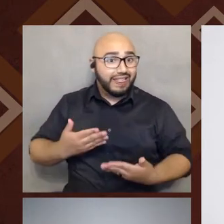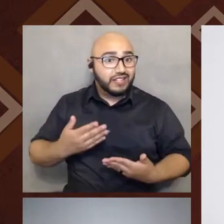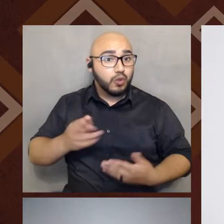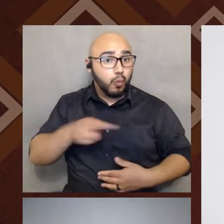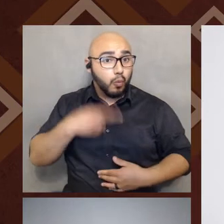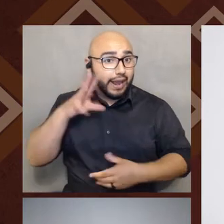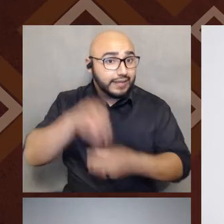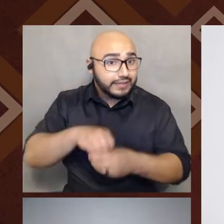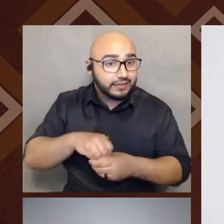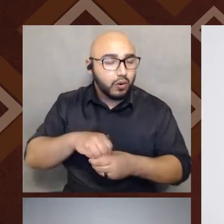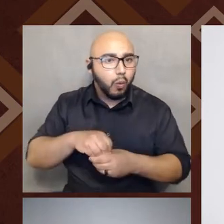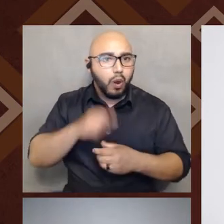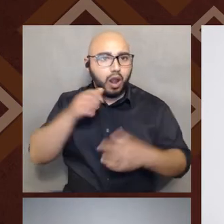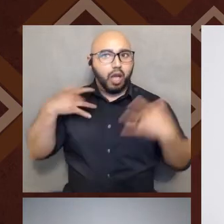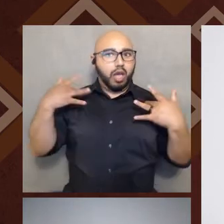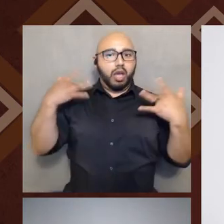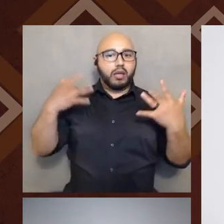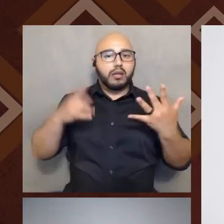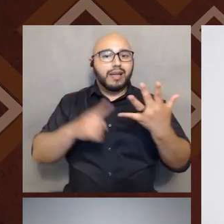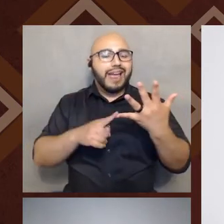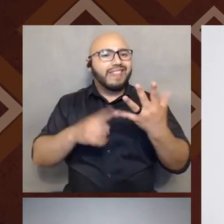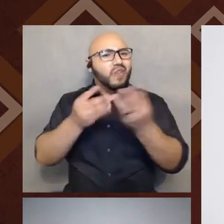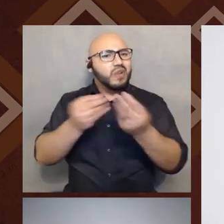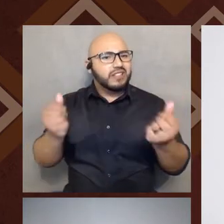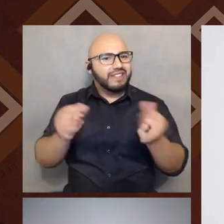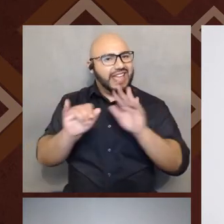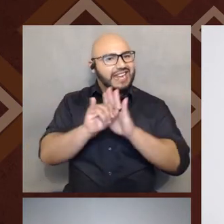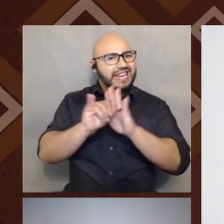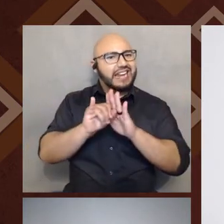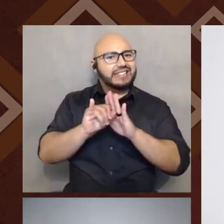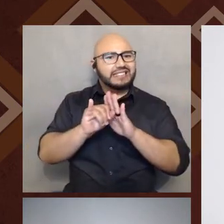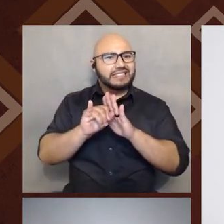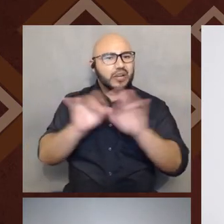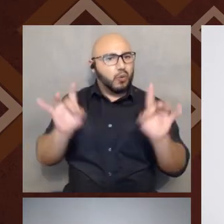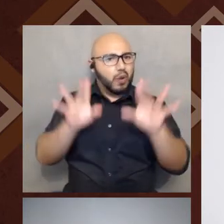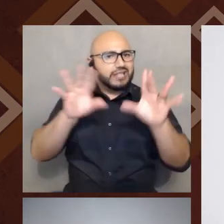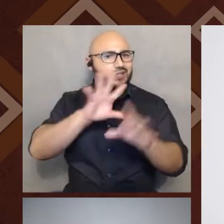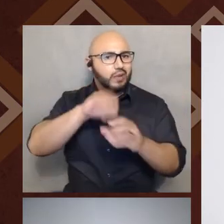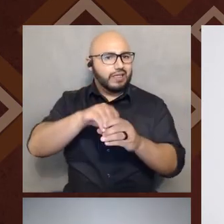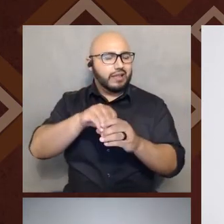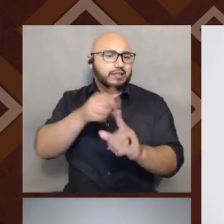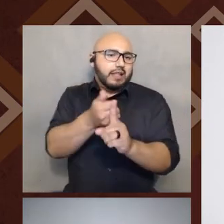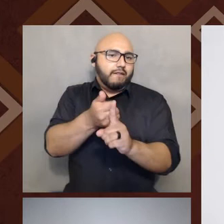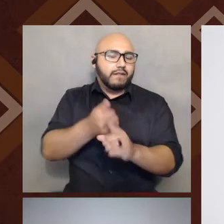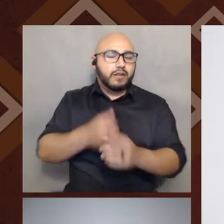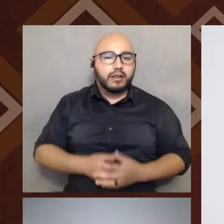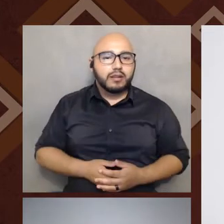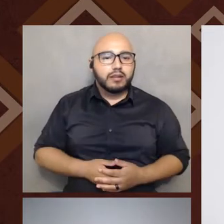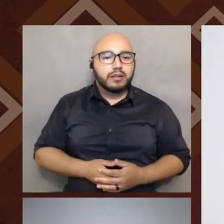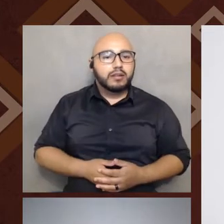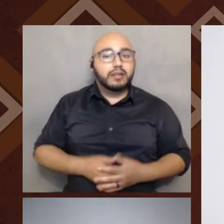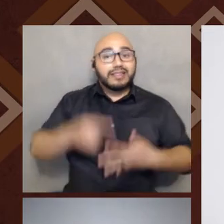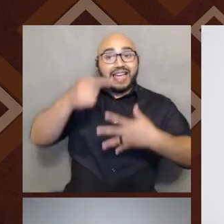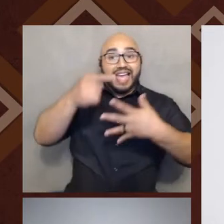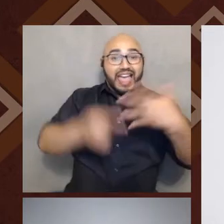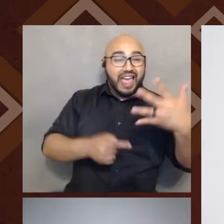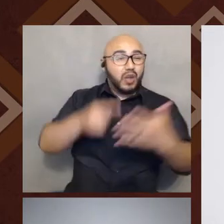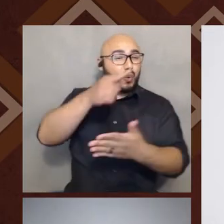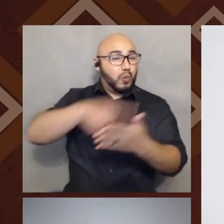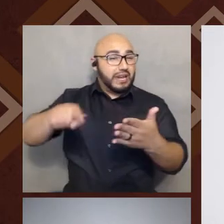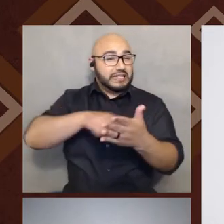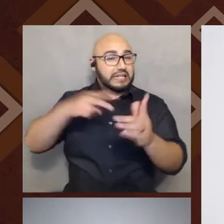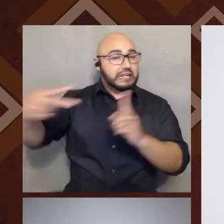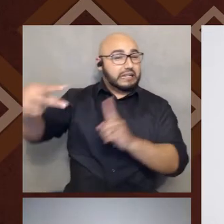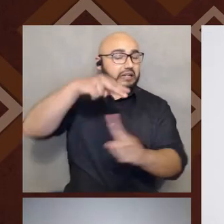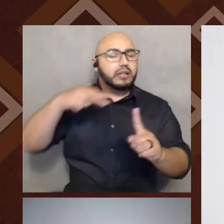and then kind of resolving those kind of identity crises within yourself. Uh, the critique of this approach has been that